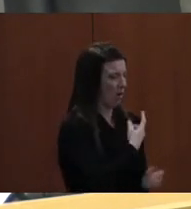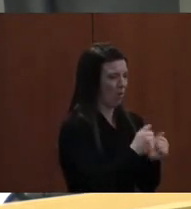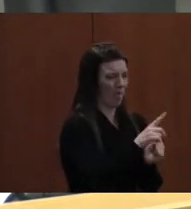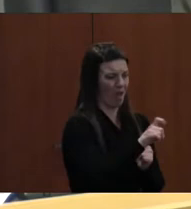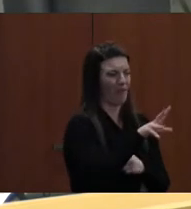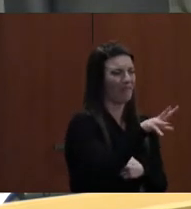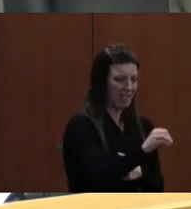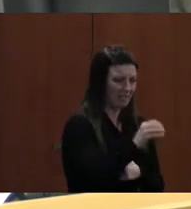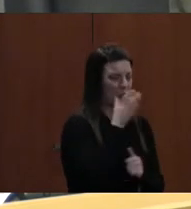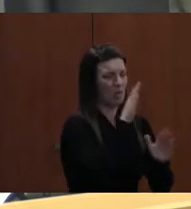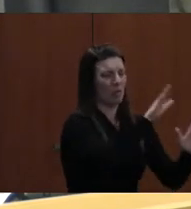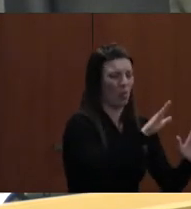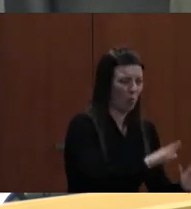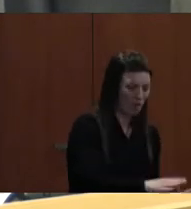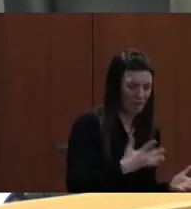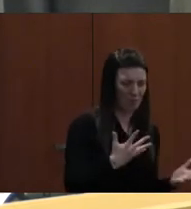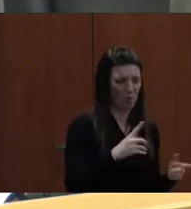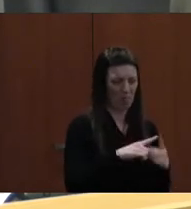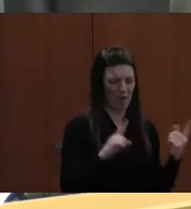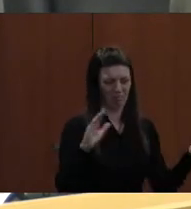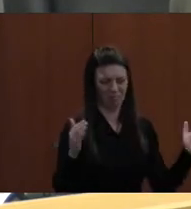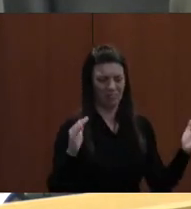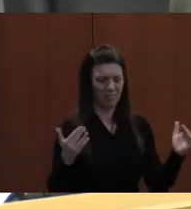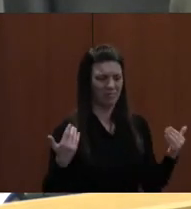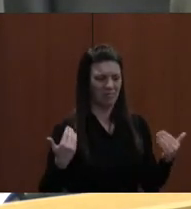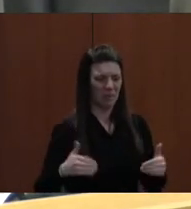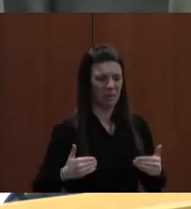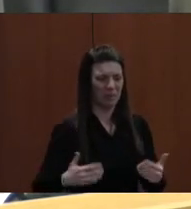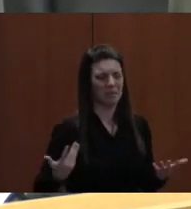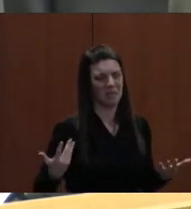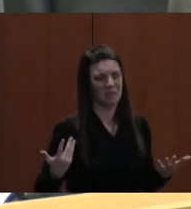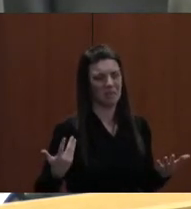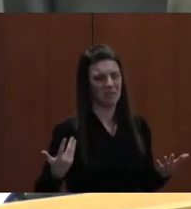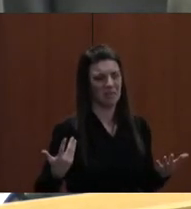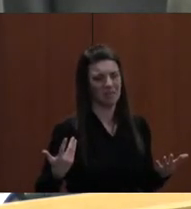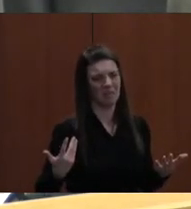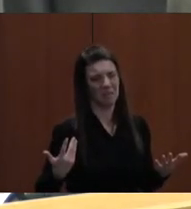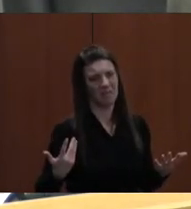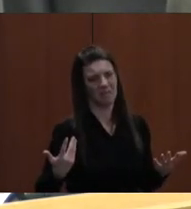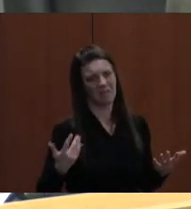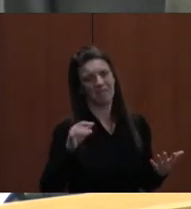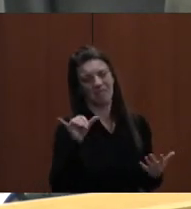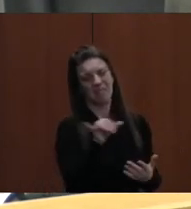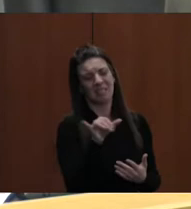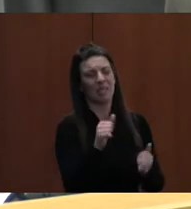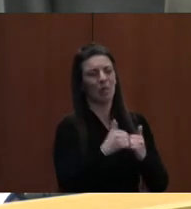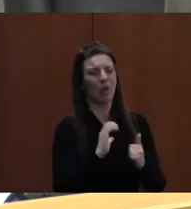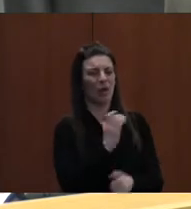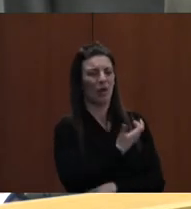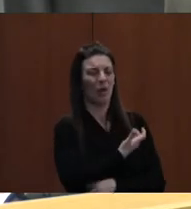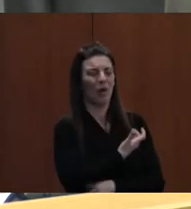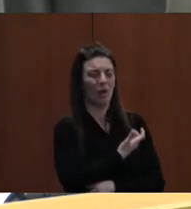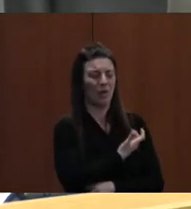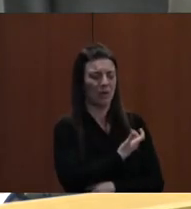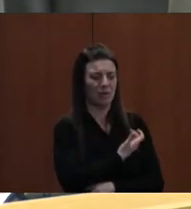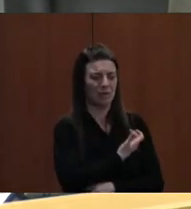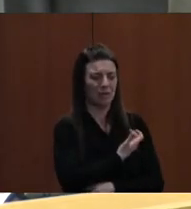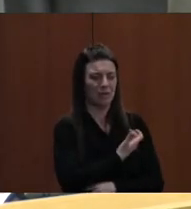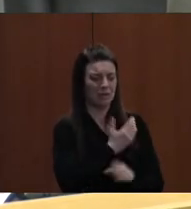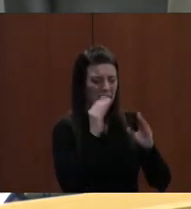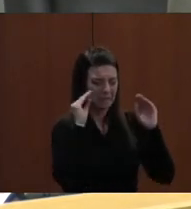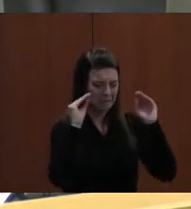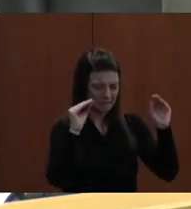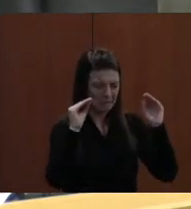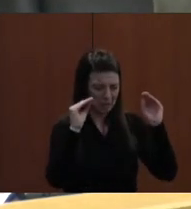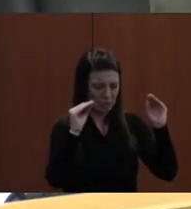will have somebody readily available to them while somebody else doesn't have somebody. It works that way, too, with our teaching